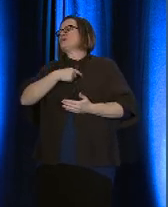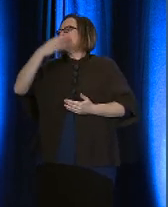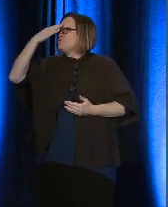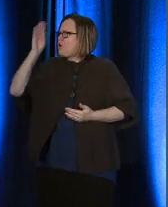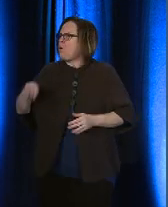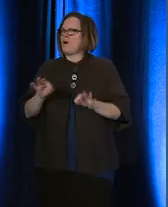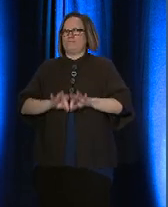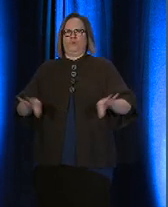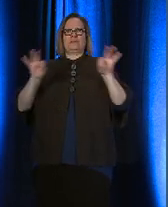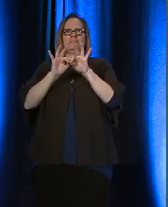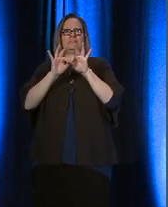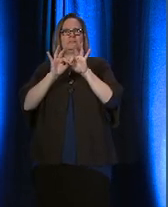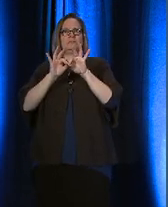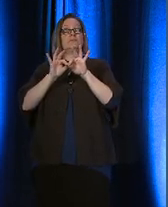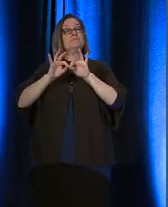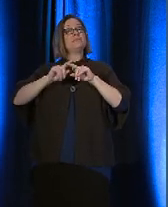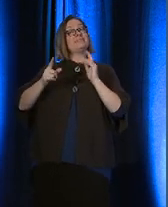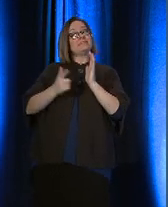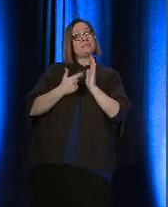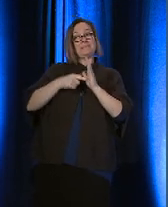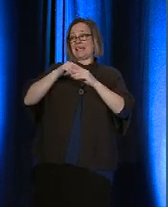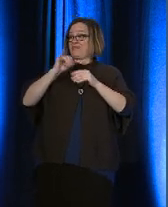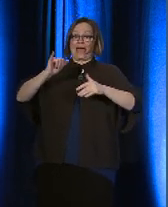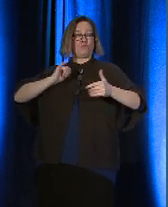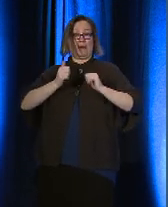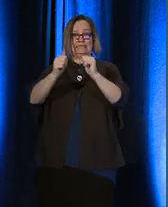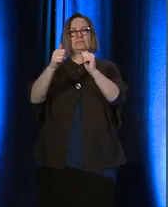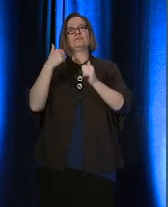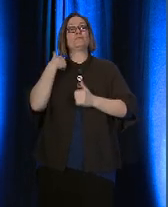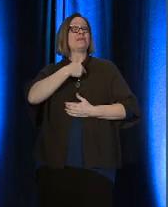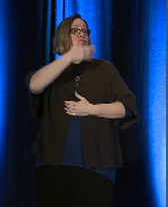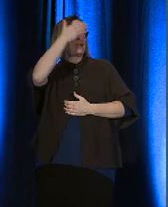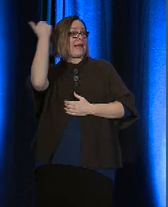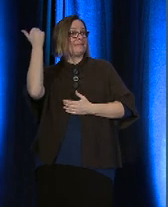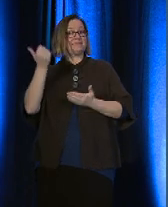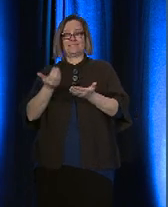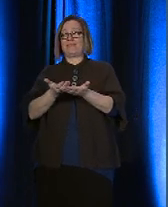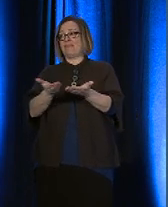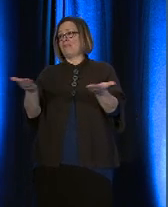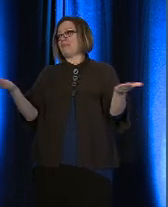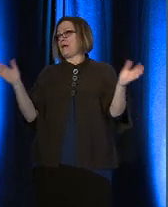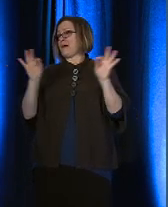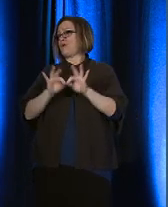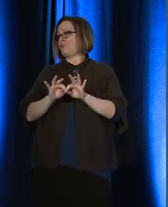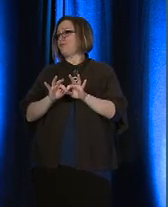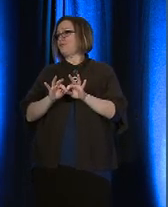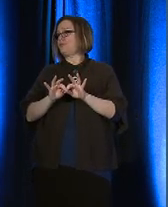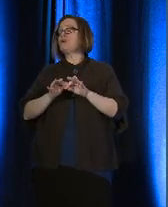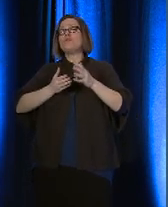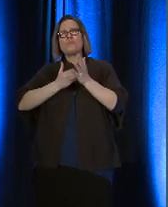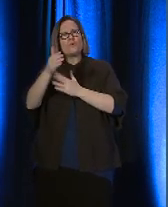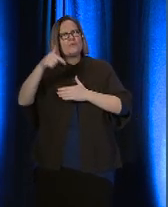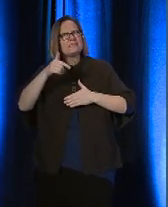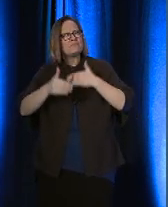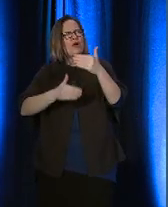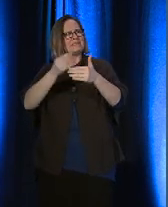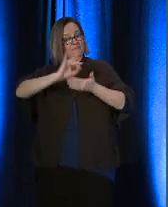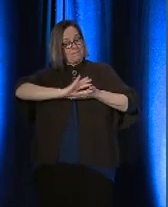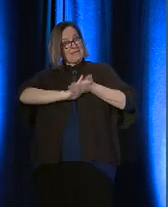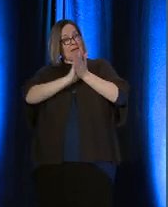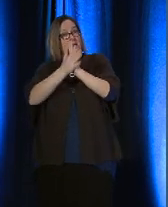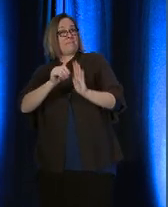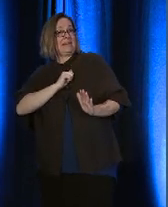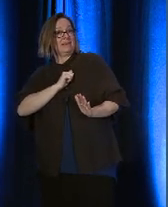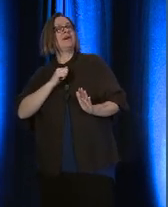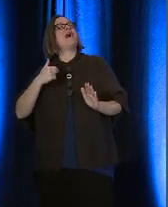But in medias race, we forget, they matter. Throughout this process of becoming, I've been able to learn,